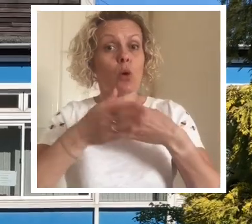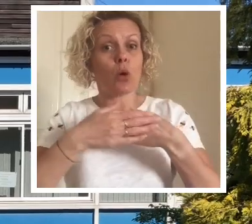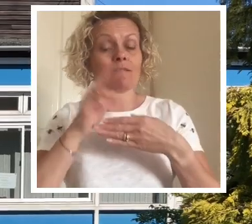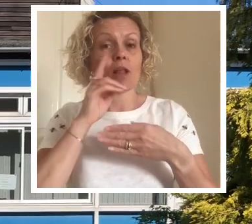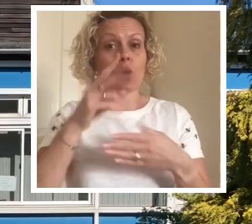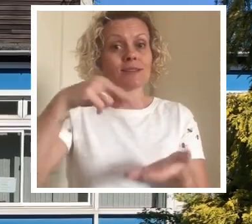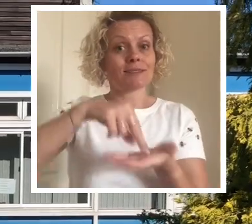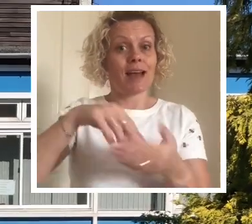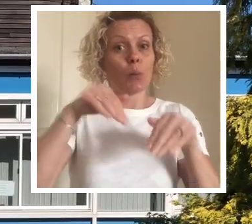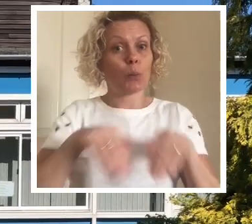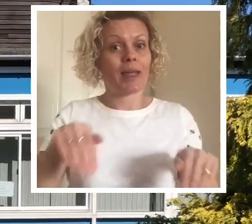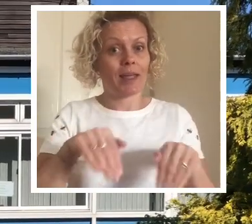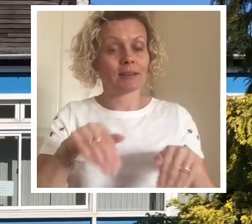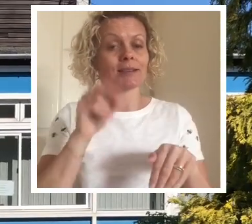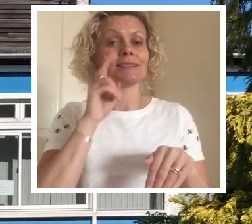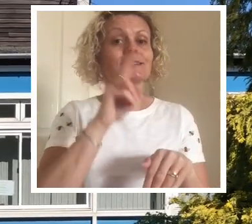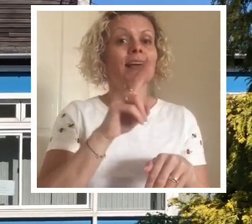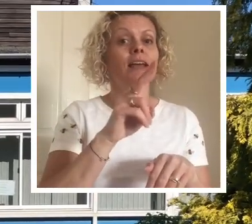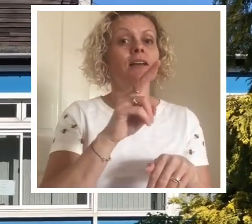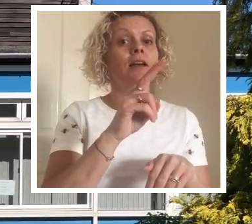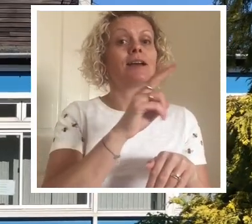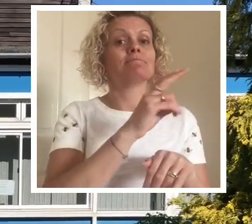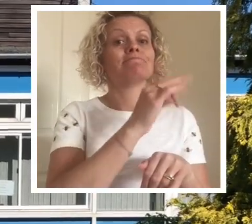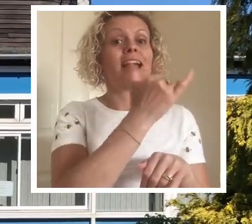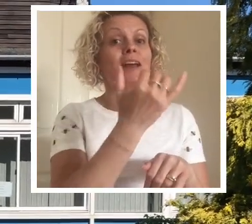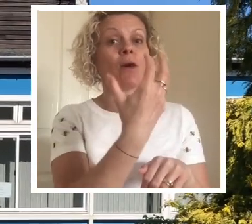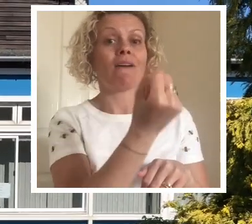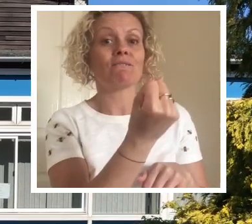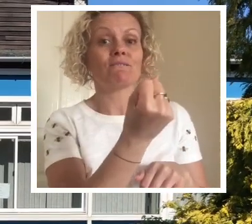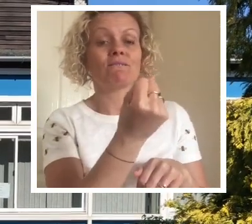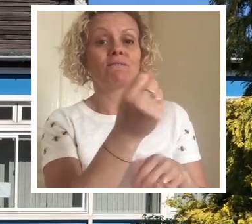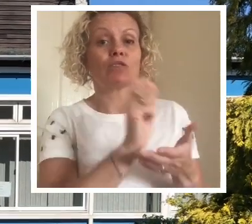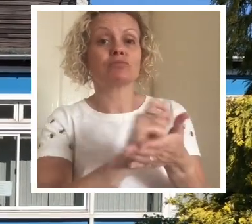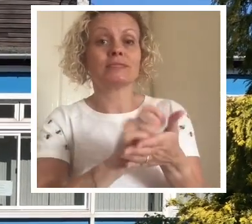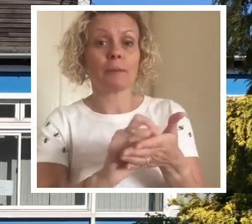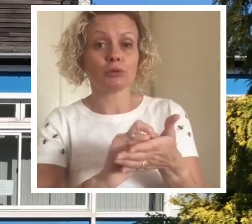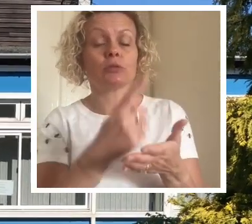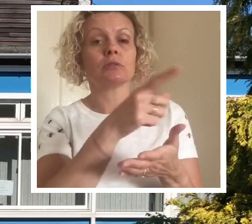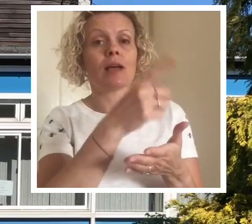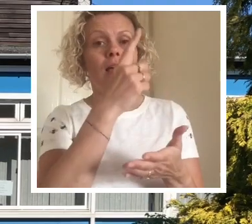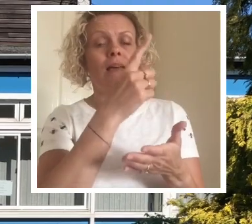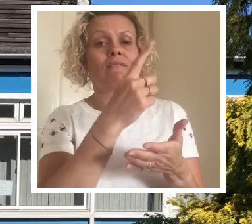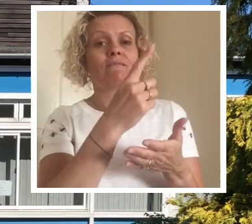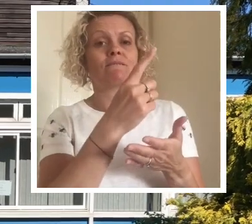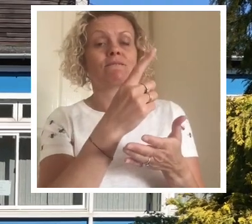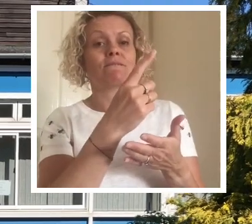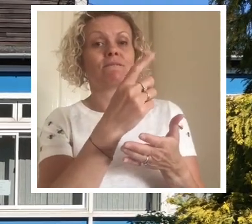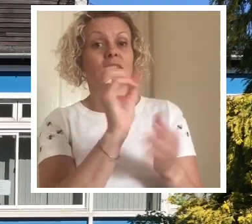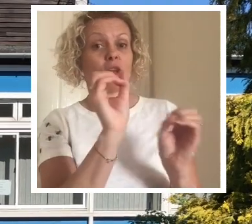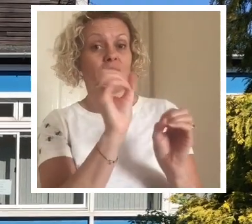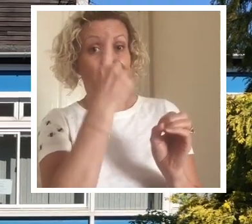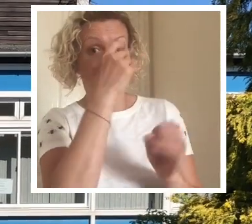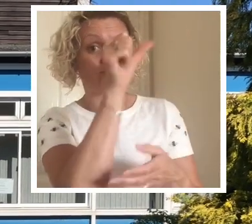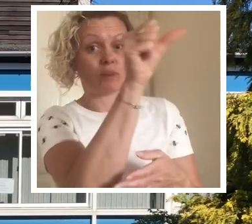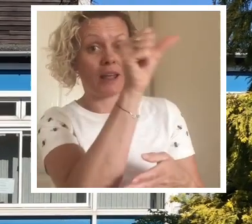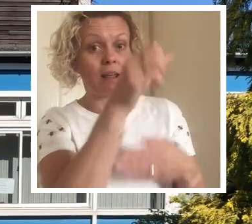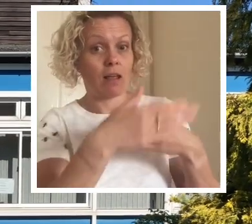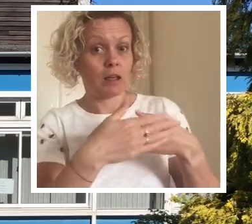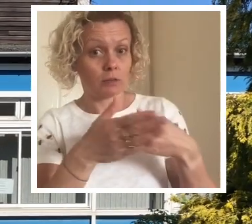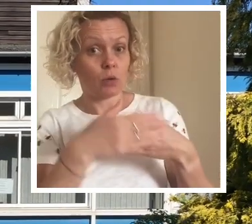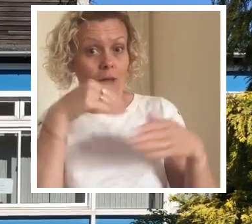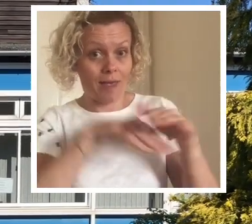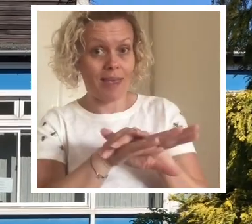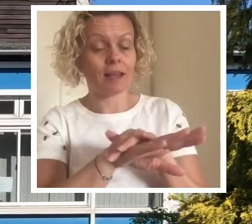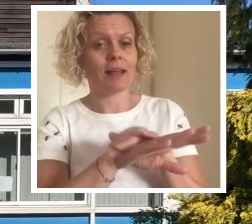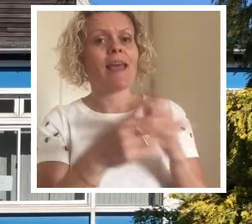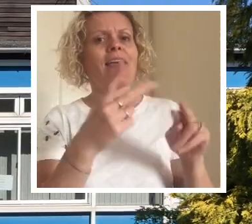floor standing wait. You'll be able to see through the glass door if anybody's here. If they're not you'll be able to ring the bell and someone